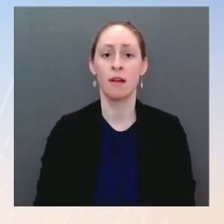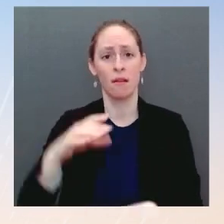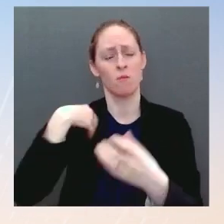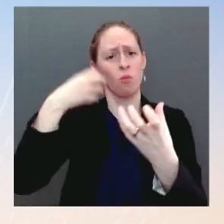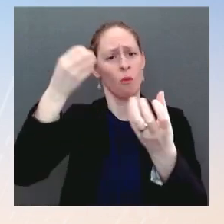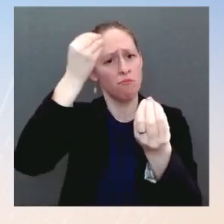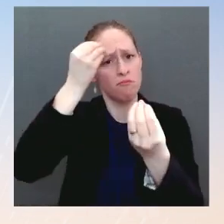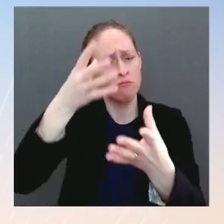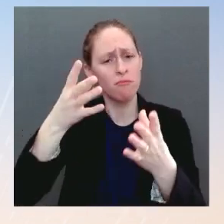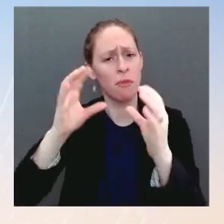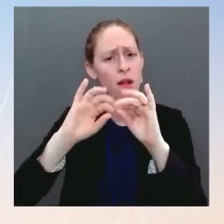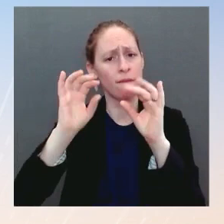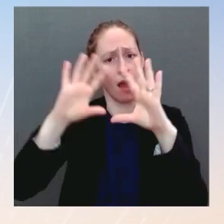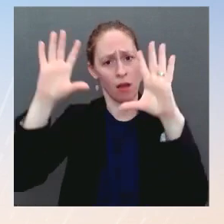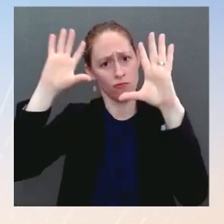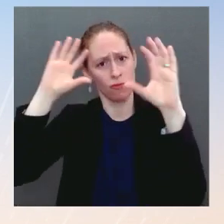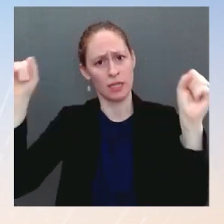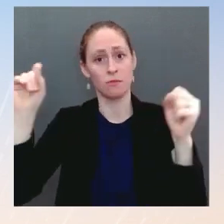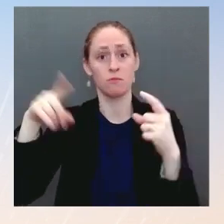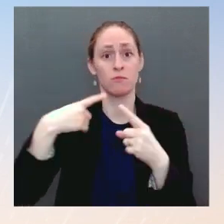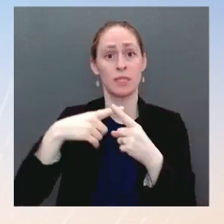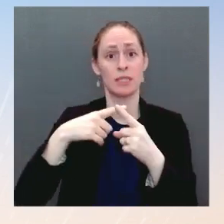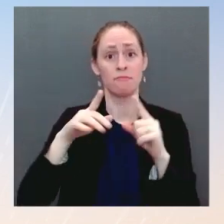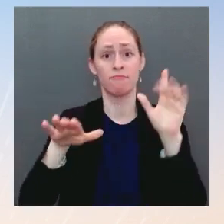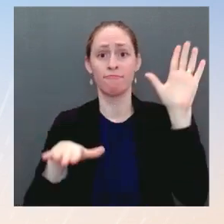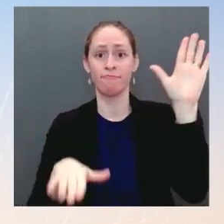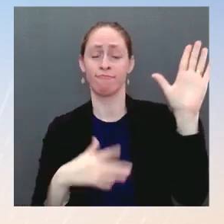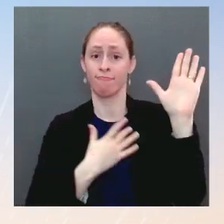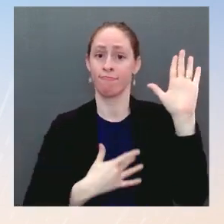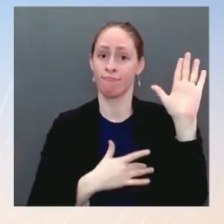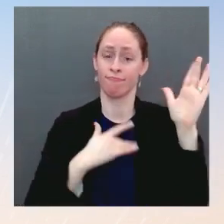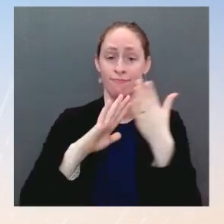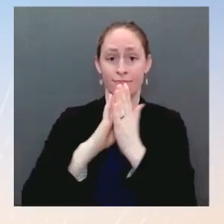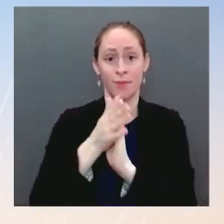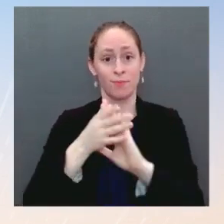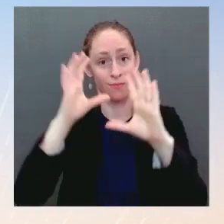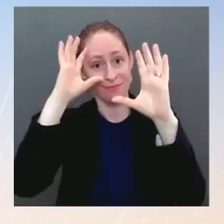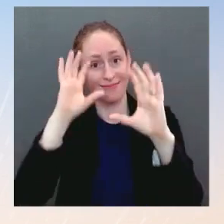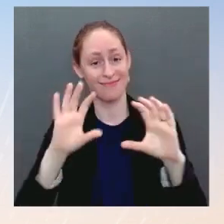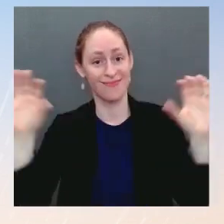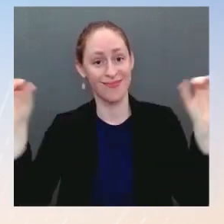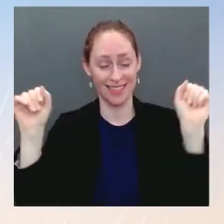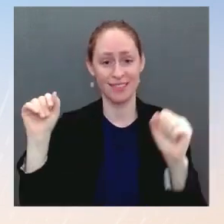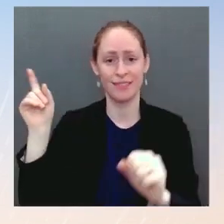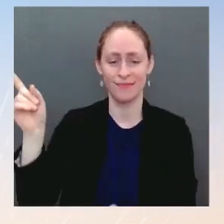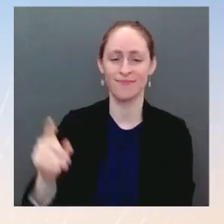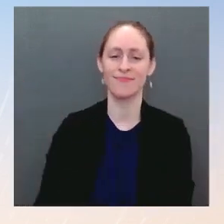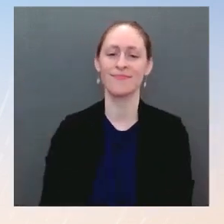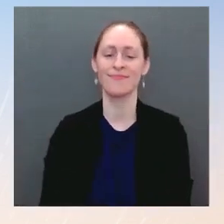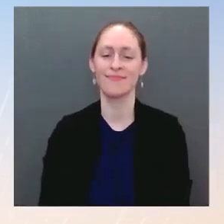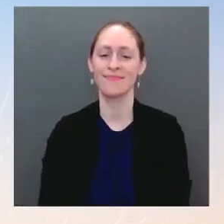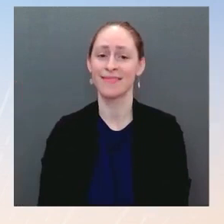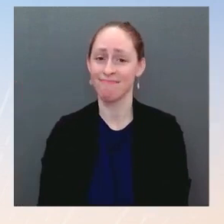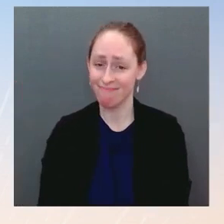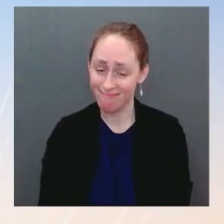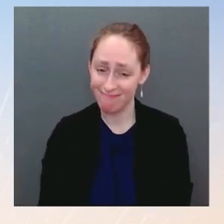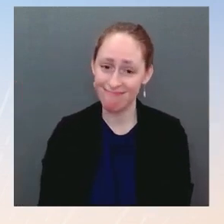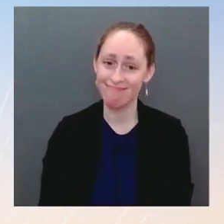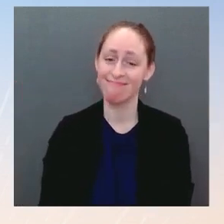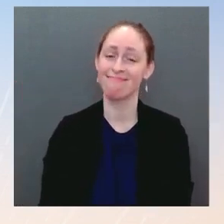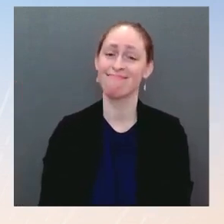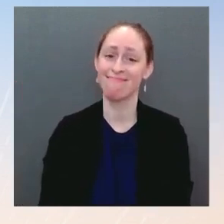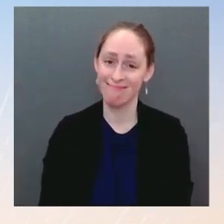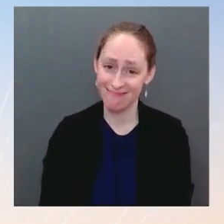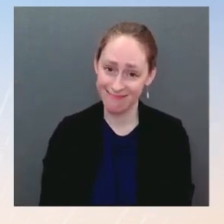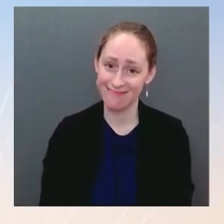so, but he did, as Jen just noted, make a commitment on the campaign, which you heard him